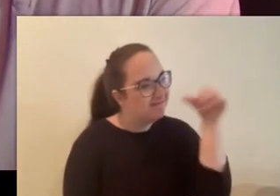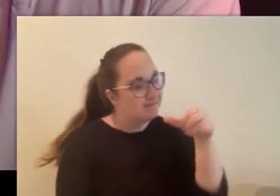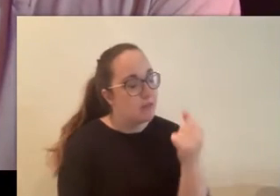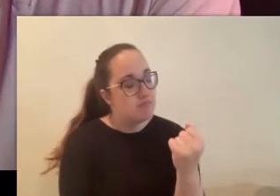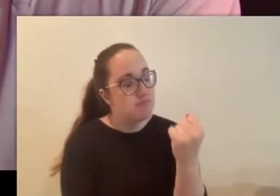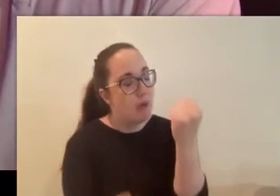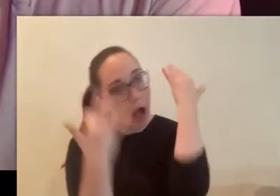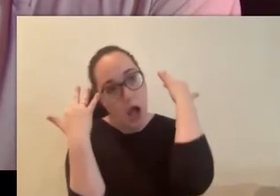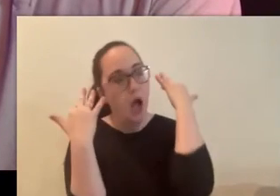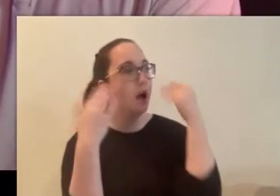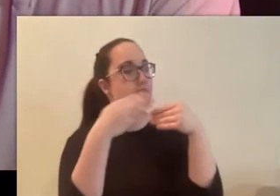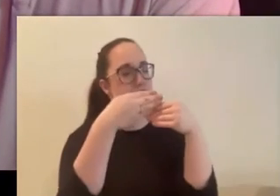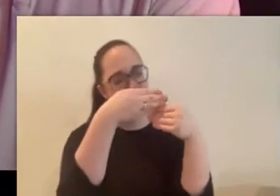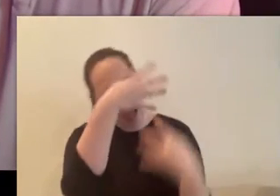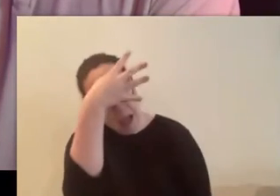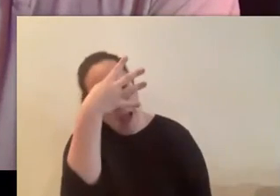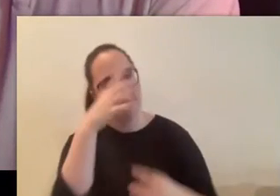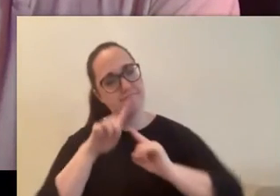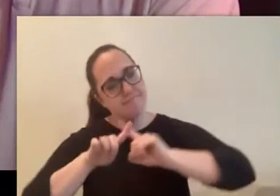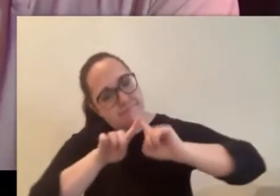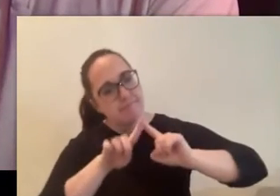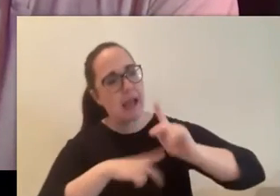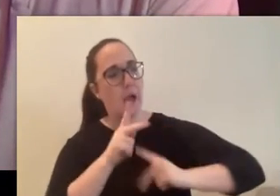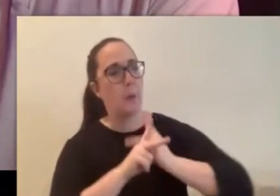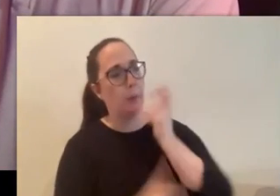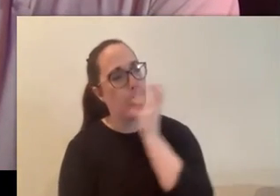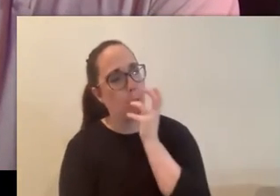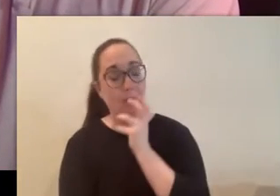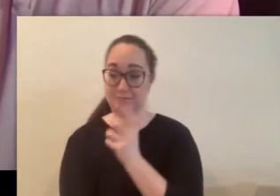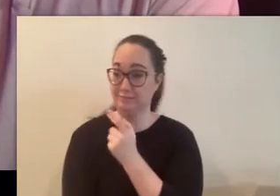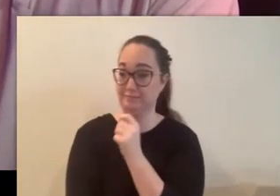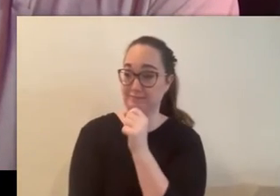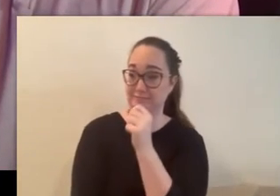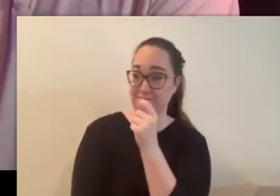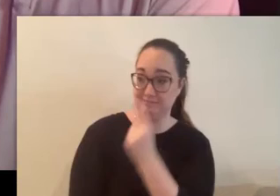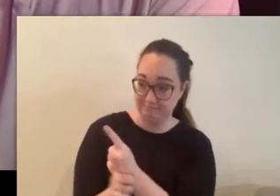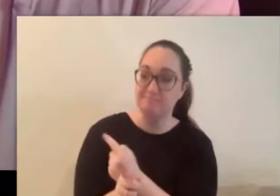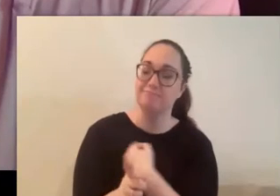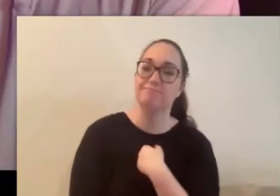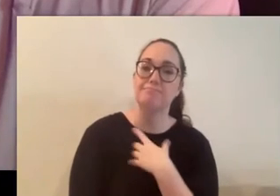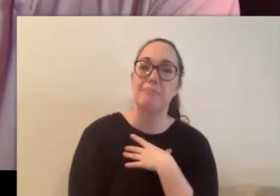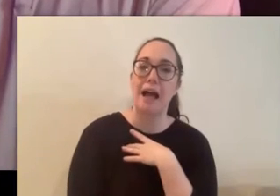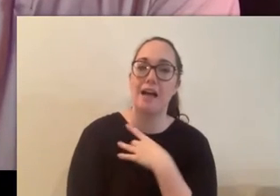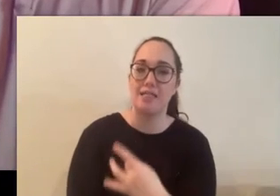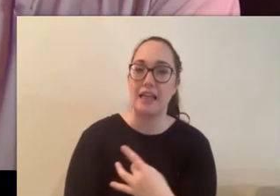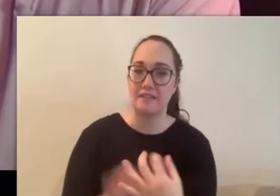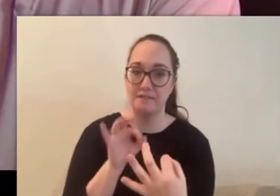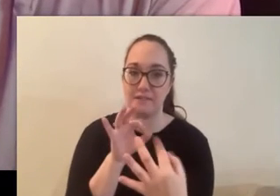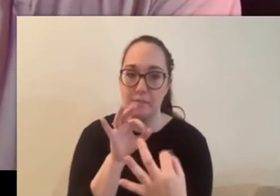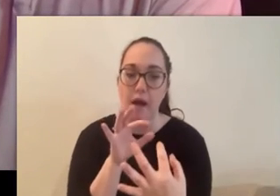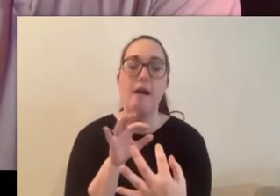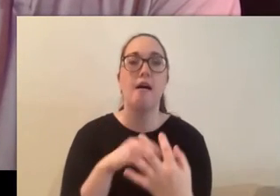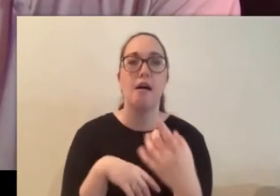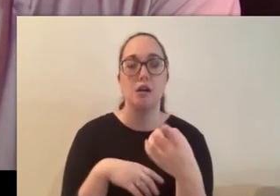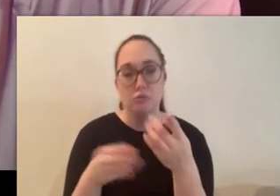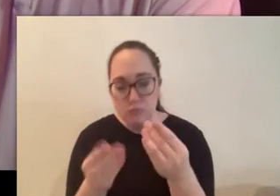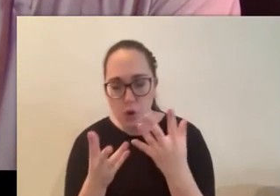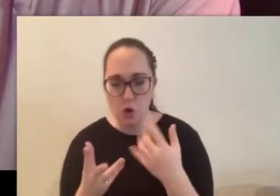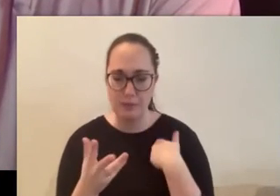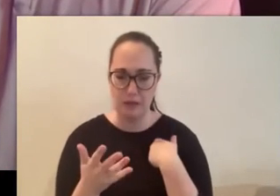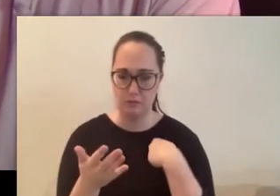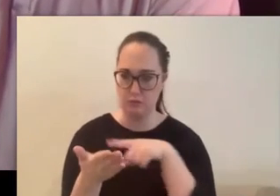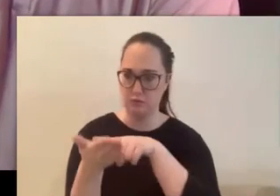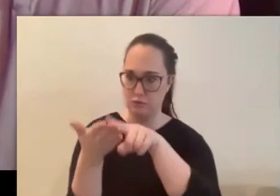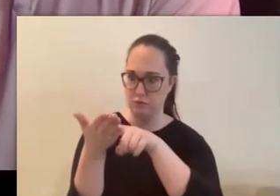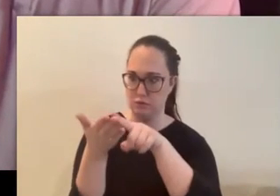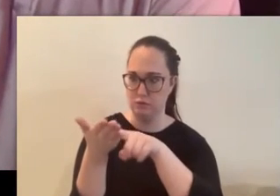different types of fairies there are yeah and this is why i really like like having people feedback to us and give us these ideas these little rabbit holes go down i mean i spent